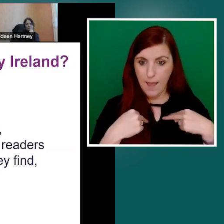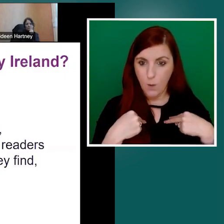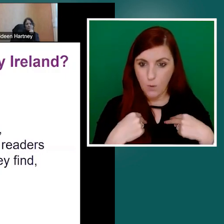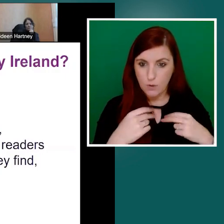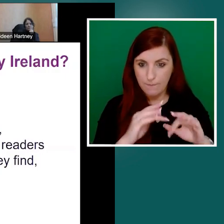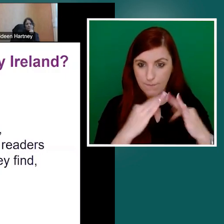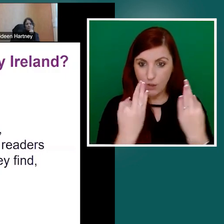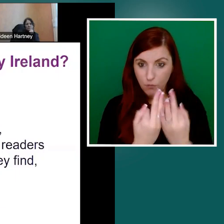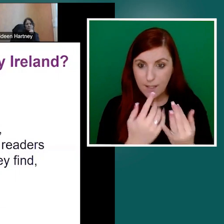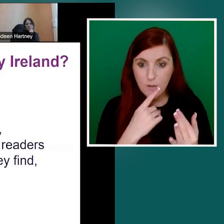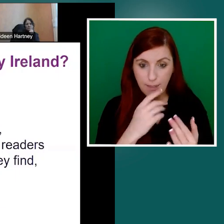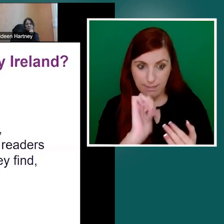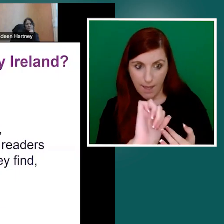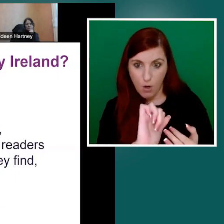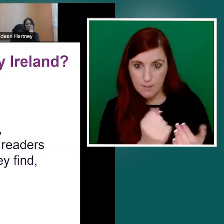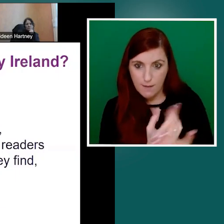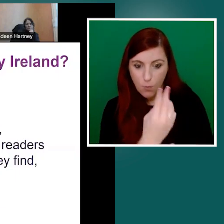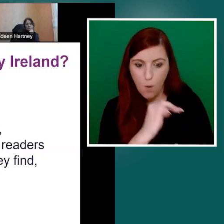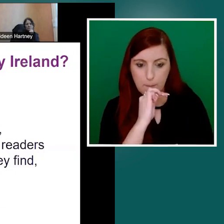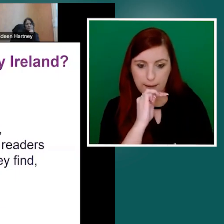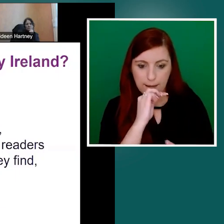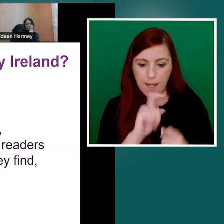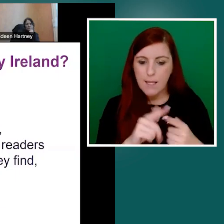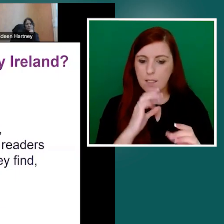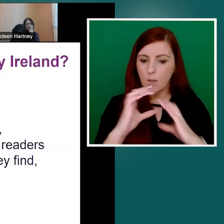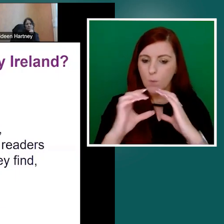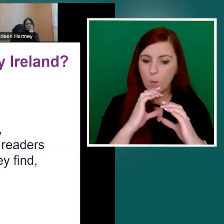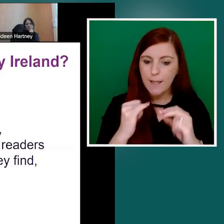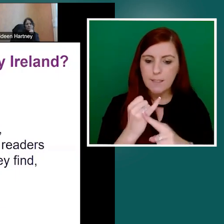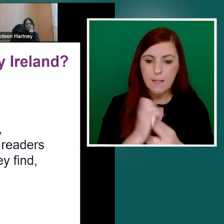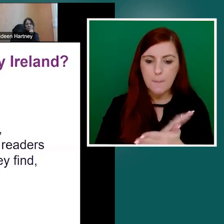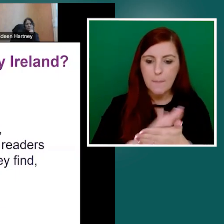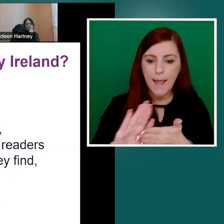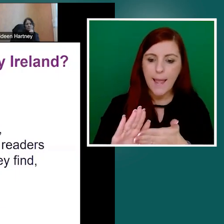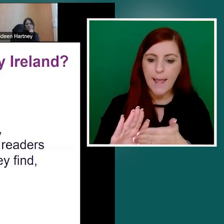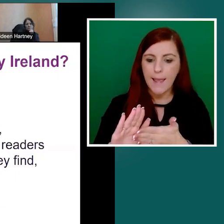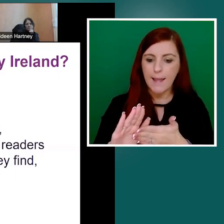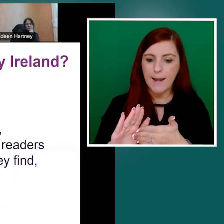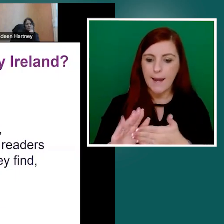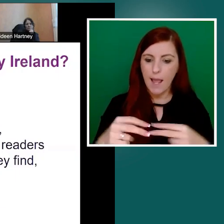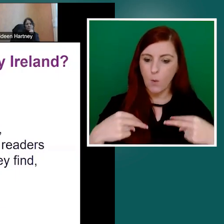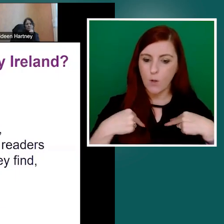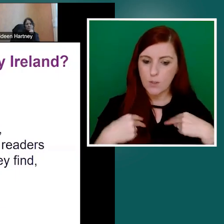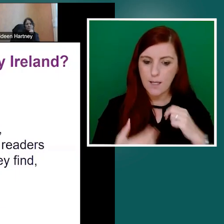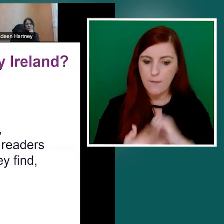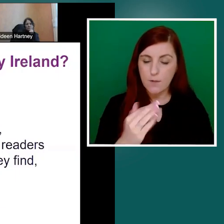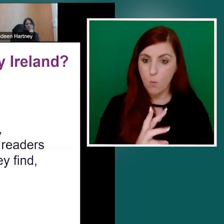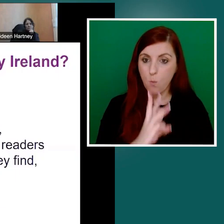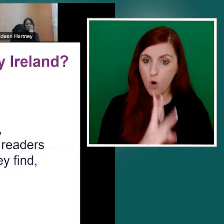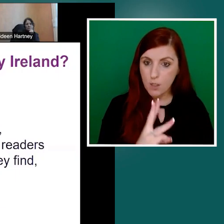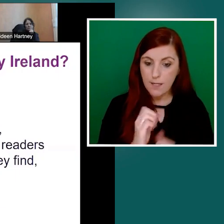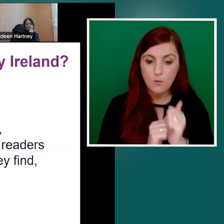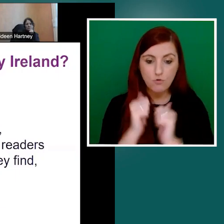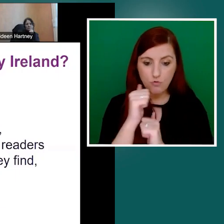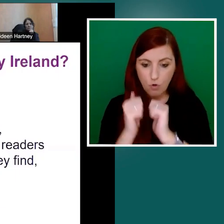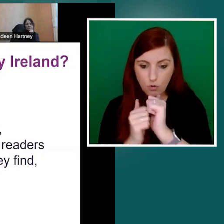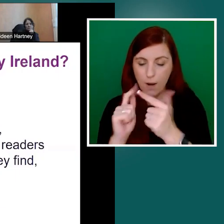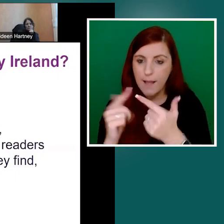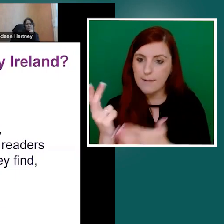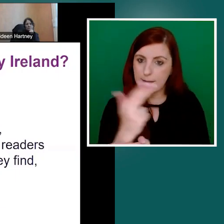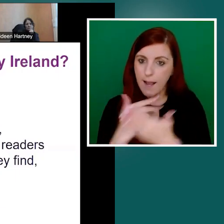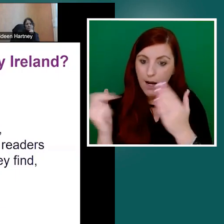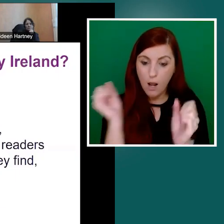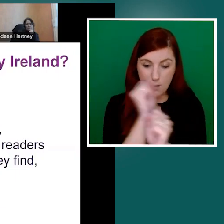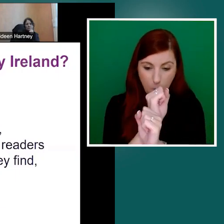is in plain language if it's wording, structure and design are so clear that the attendant readers can easily find what they need,